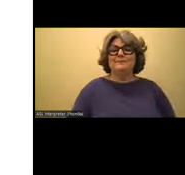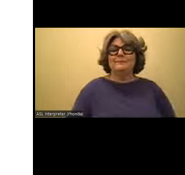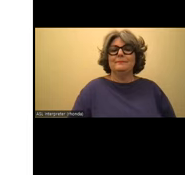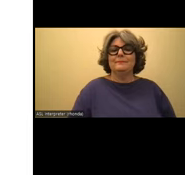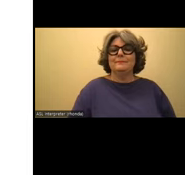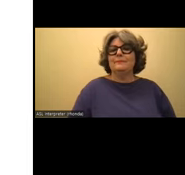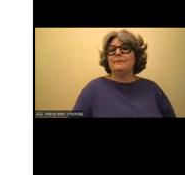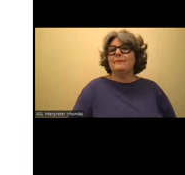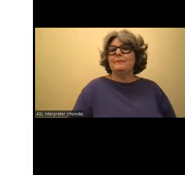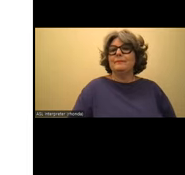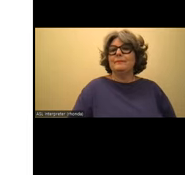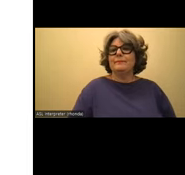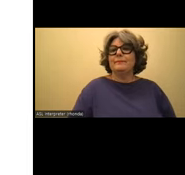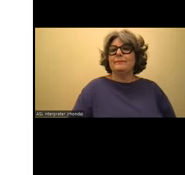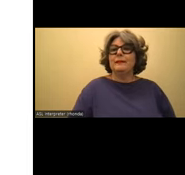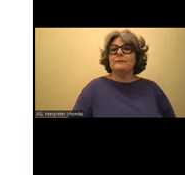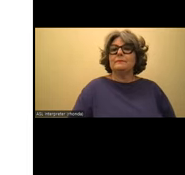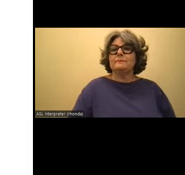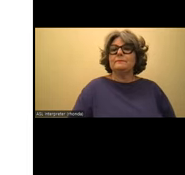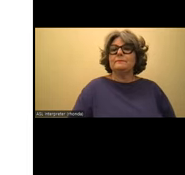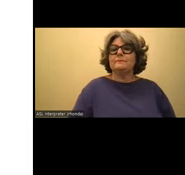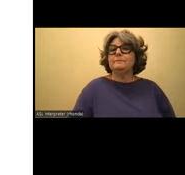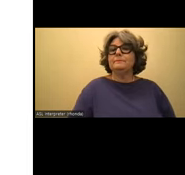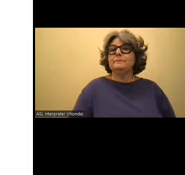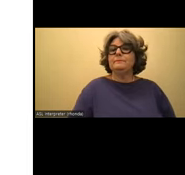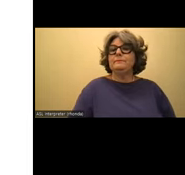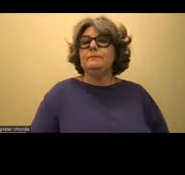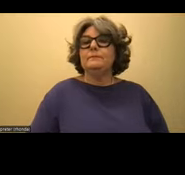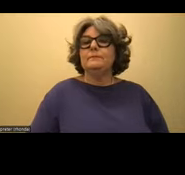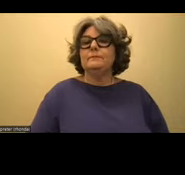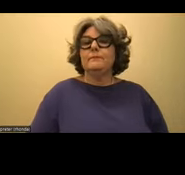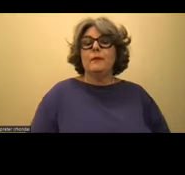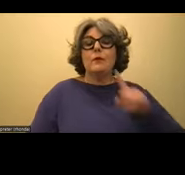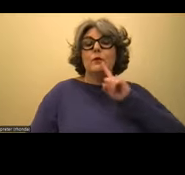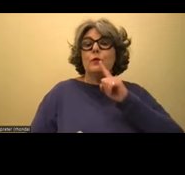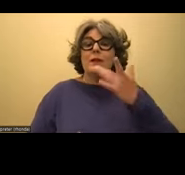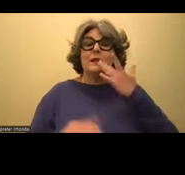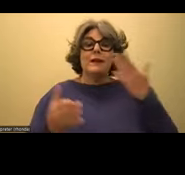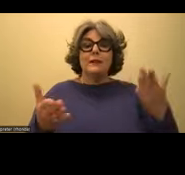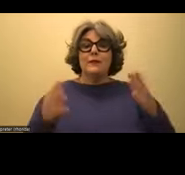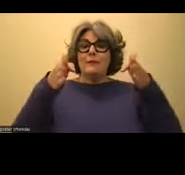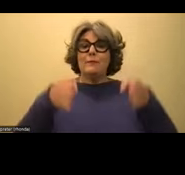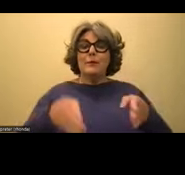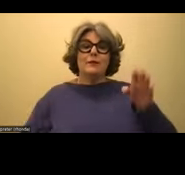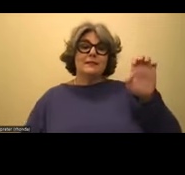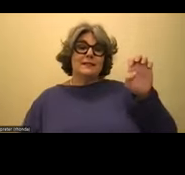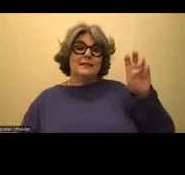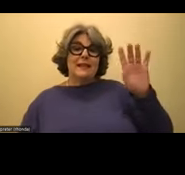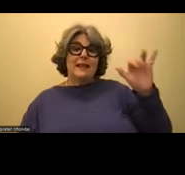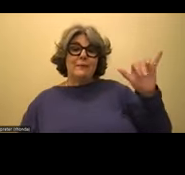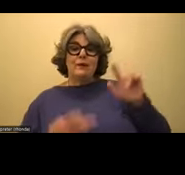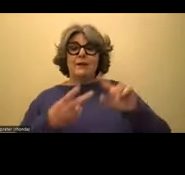Thanks, Lisa. We're extremely lucky today to have Emory, an active Bookshare student user, and Jackie, an